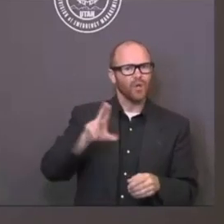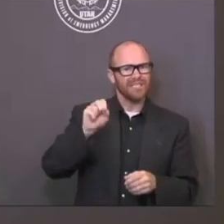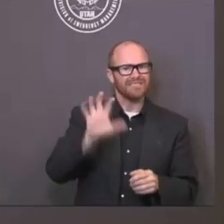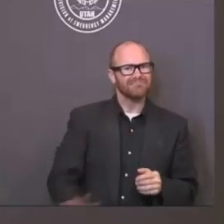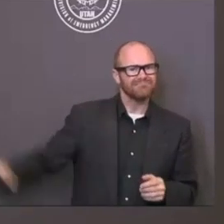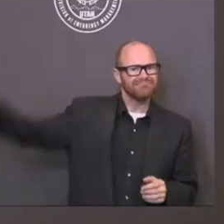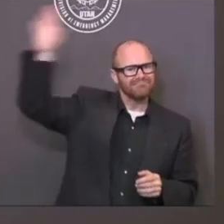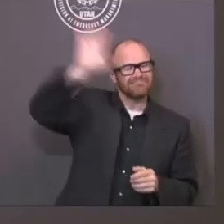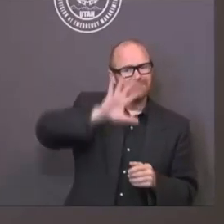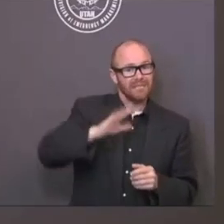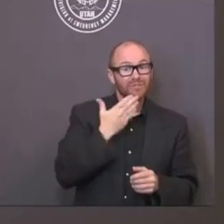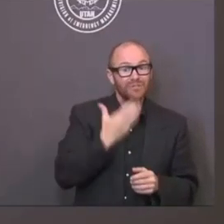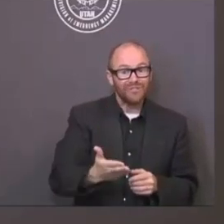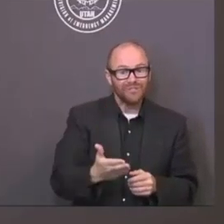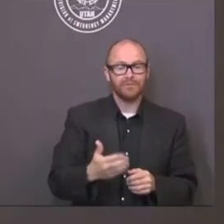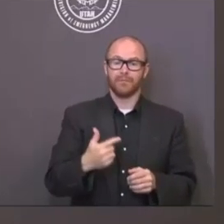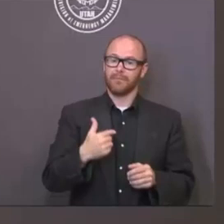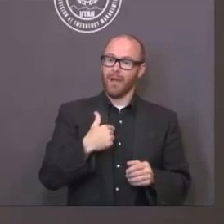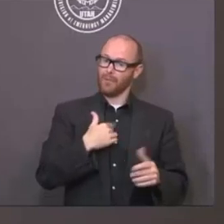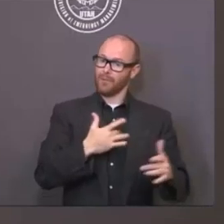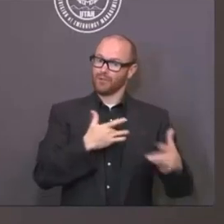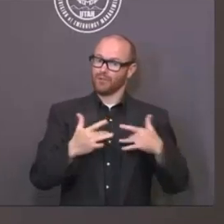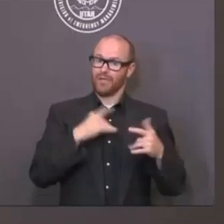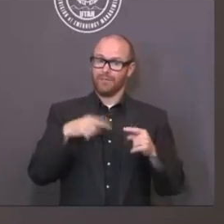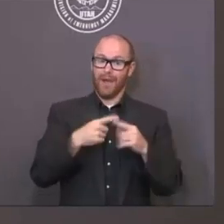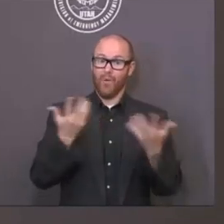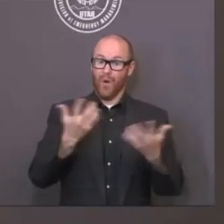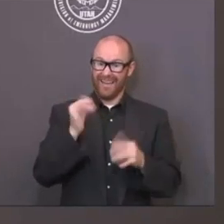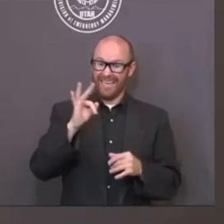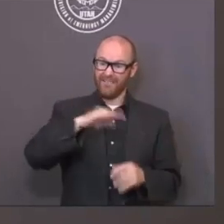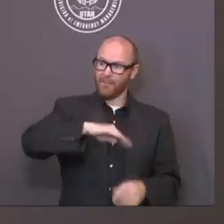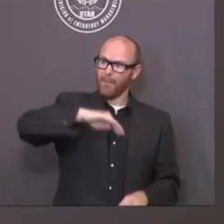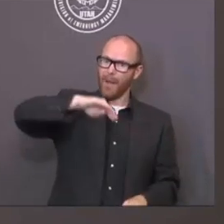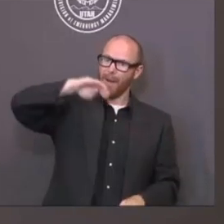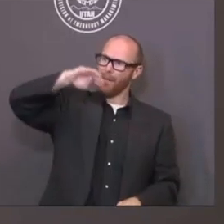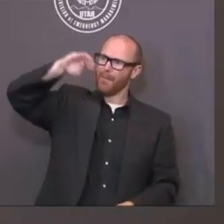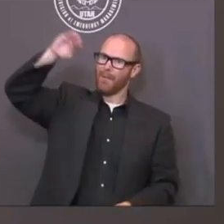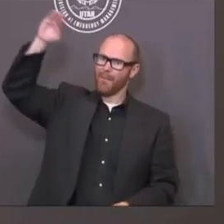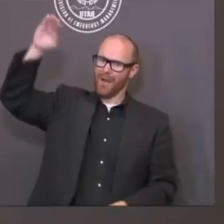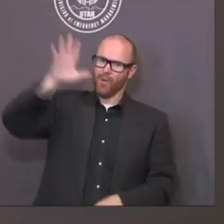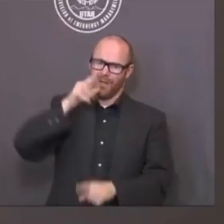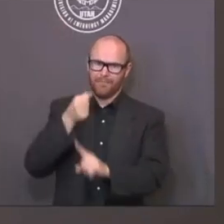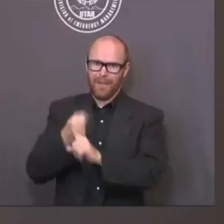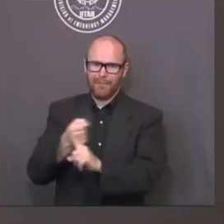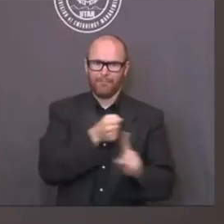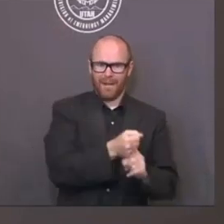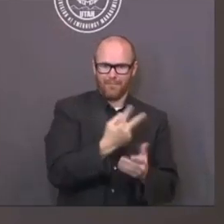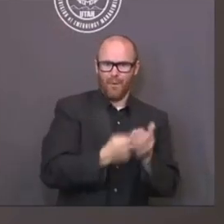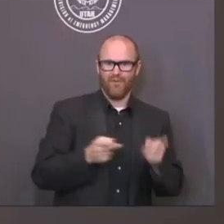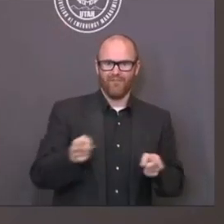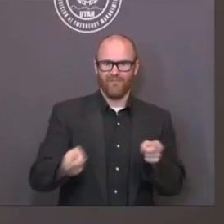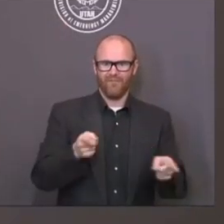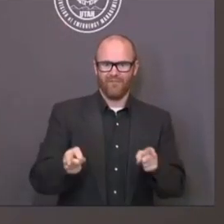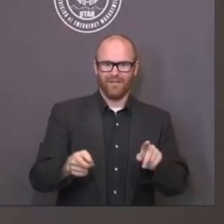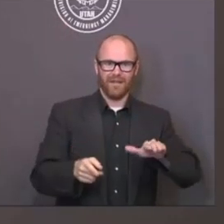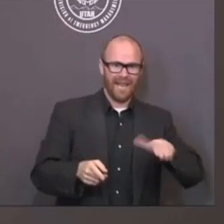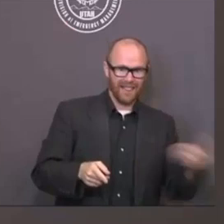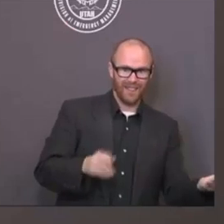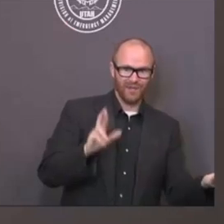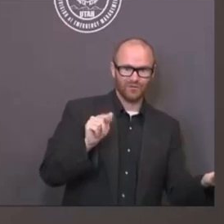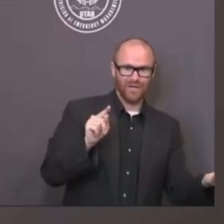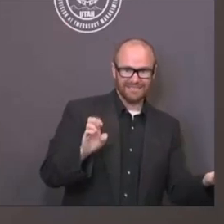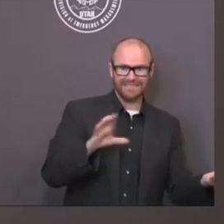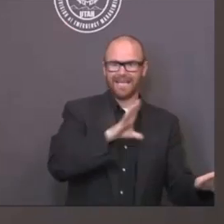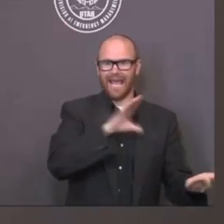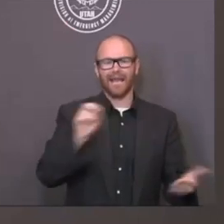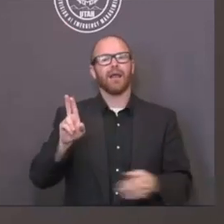I'm concerned about what's going to happen. I want to keep them low. And if this rising rate of infection has caused me concern. As I've mentioned, I think in